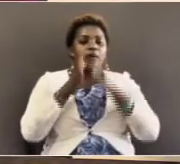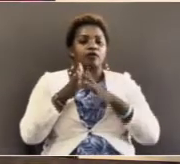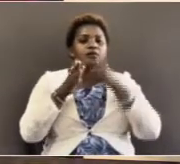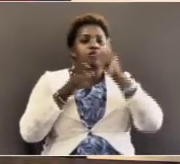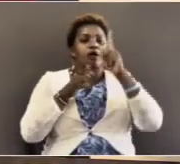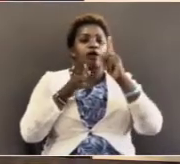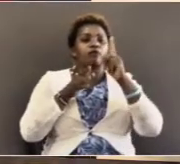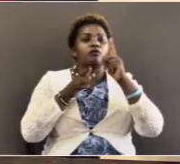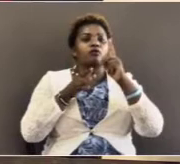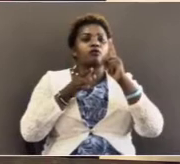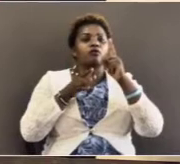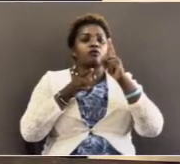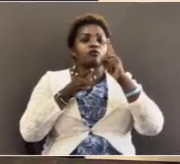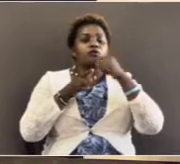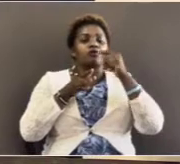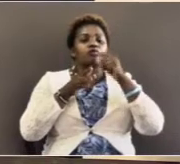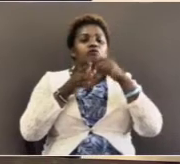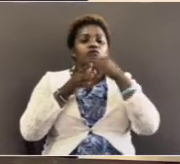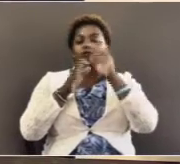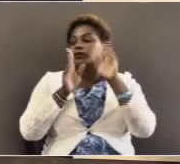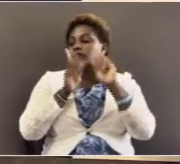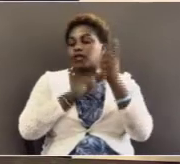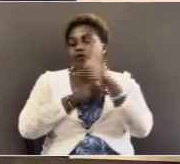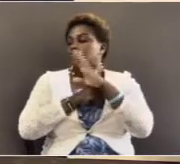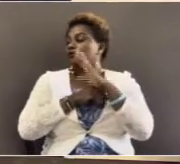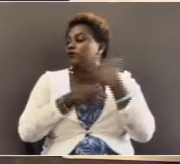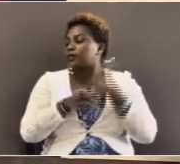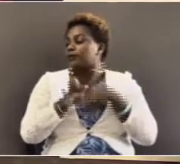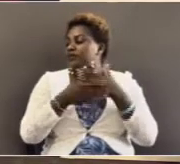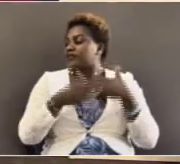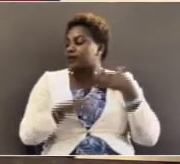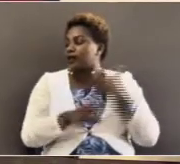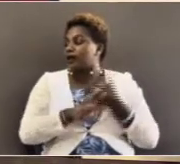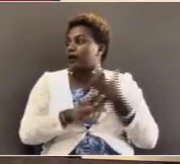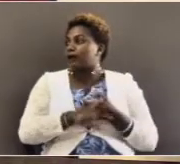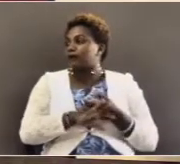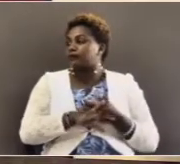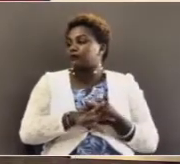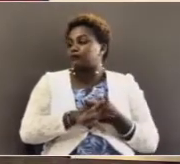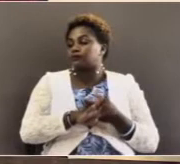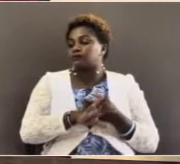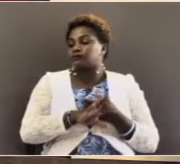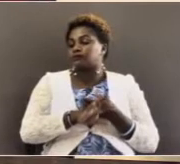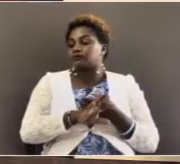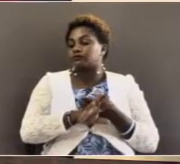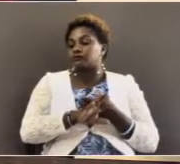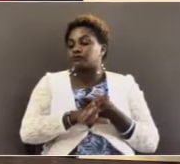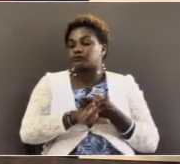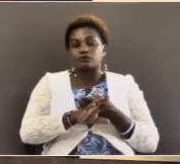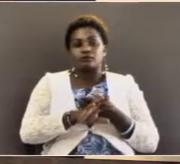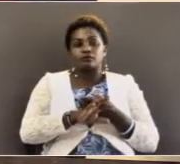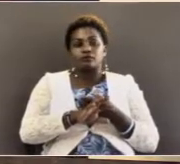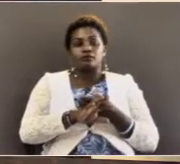a person that you will turn to when things need to be